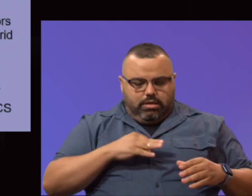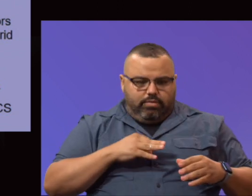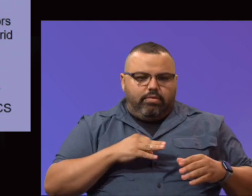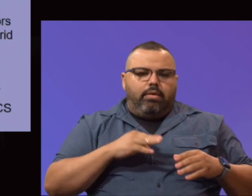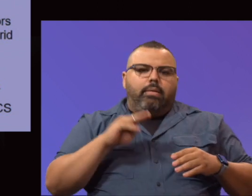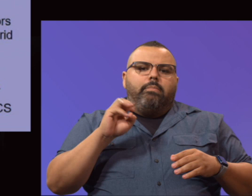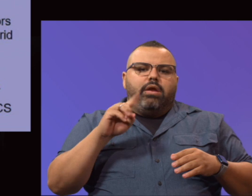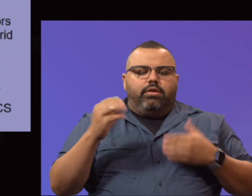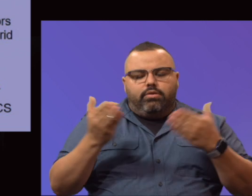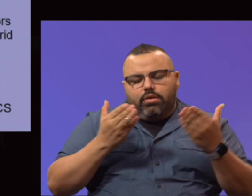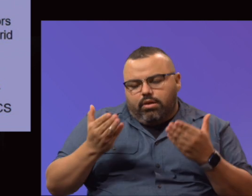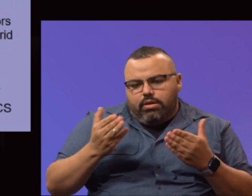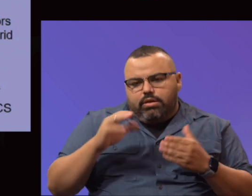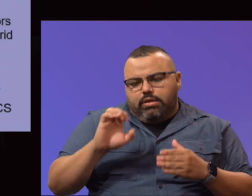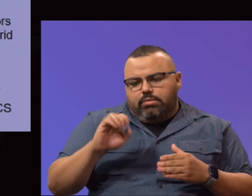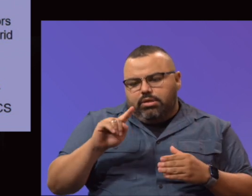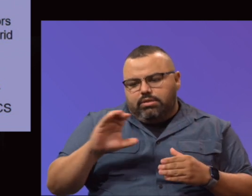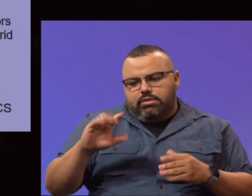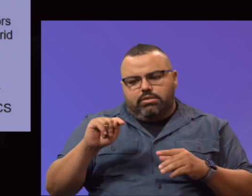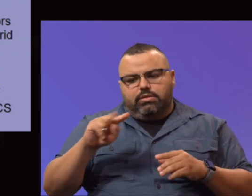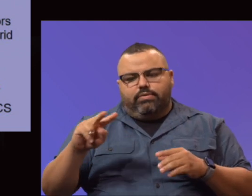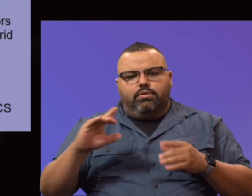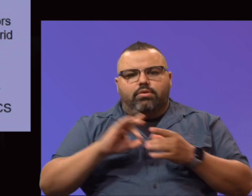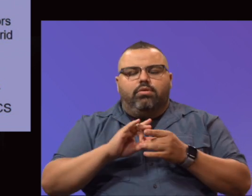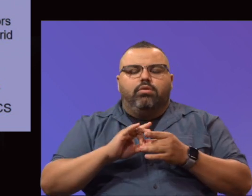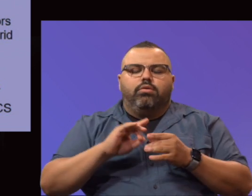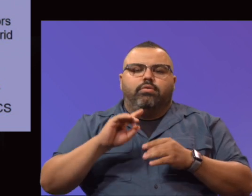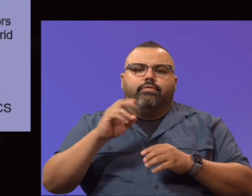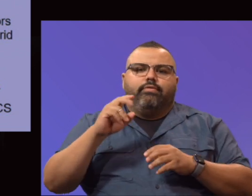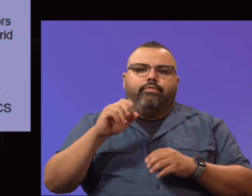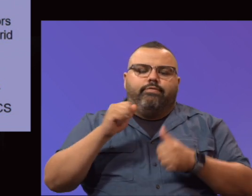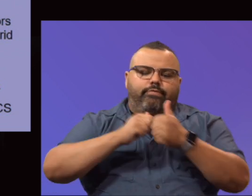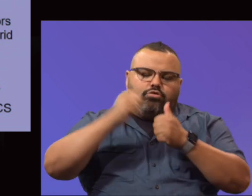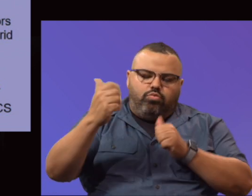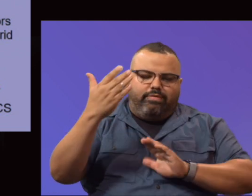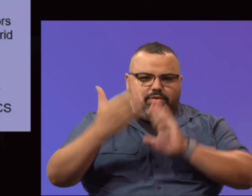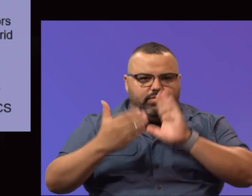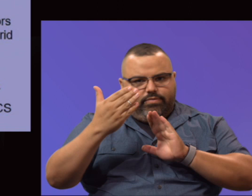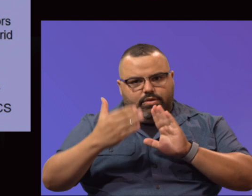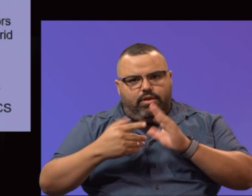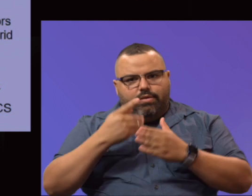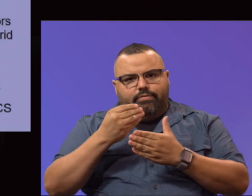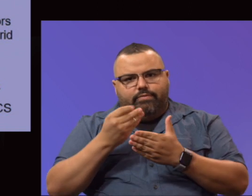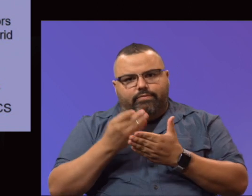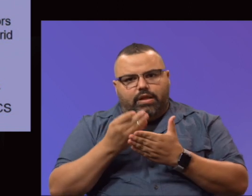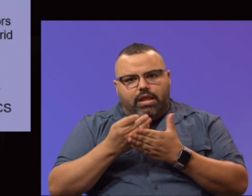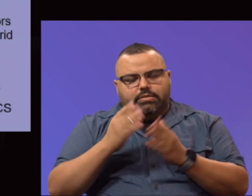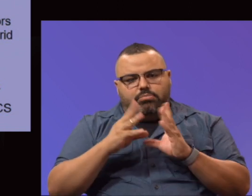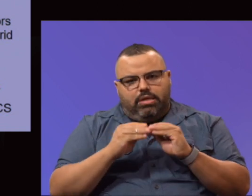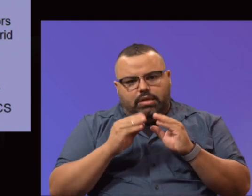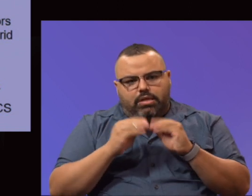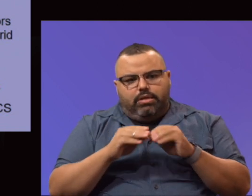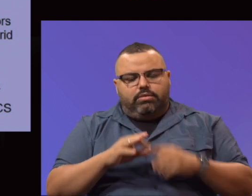TV have been coordinating the virtual and face-to-face facility and finance meetings. Regular and special board meetings throughout the